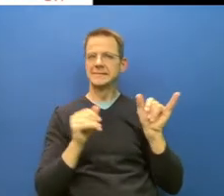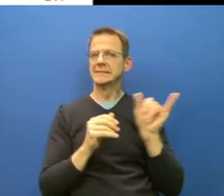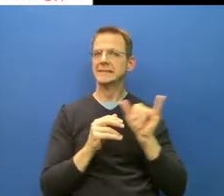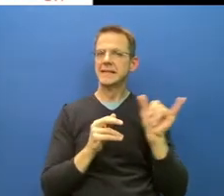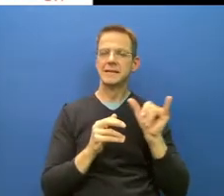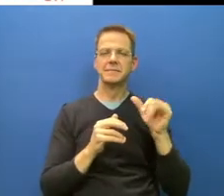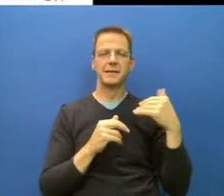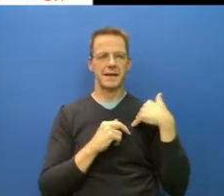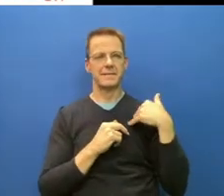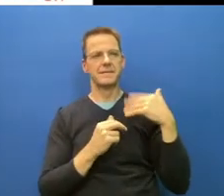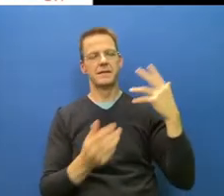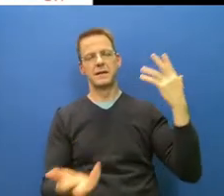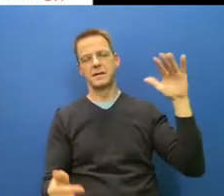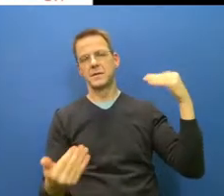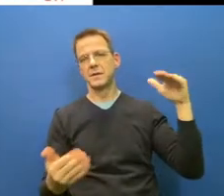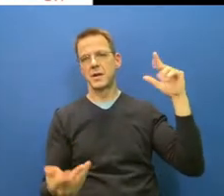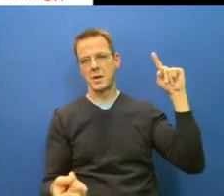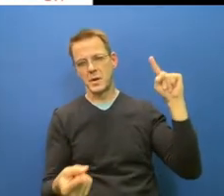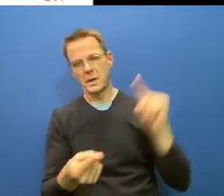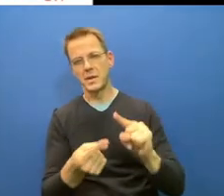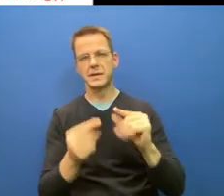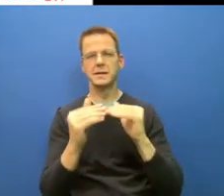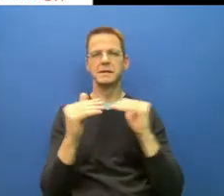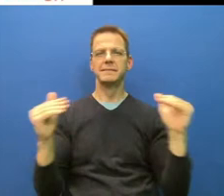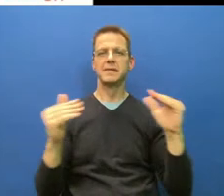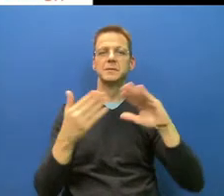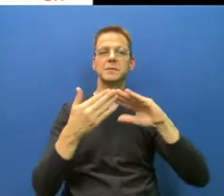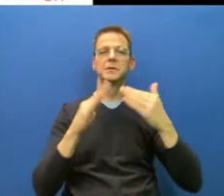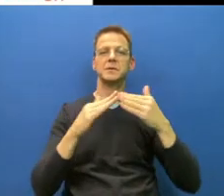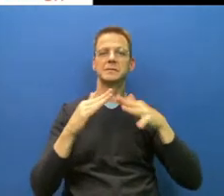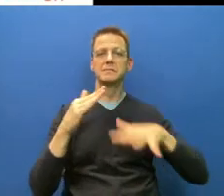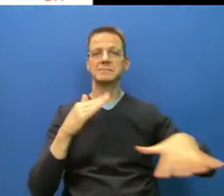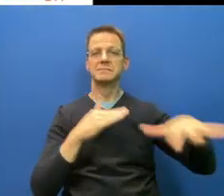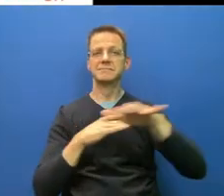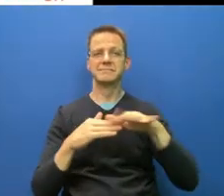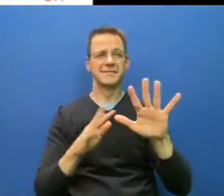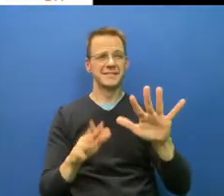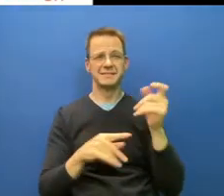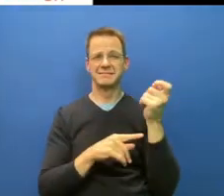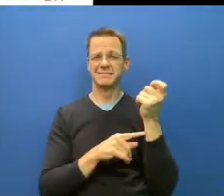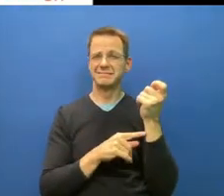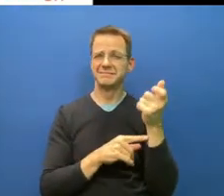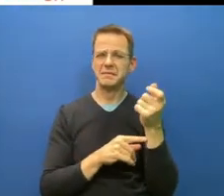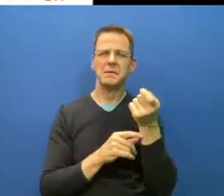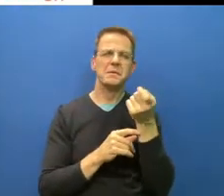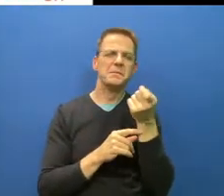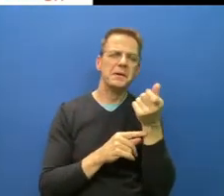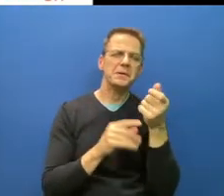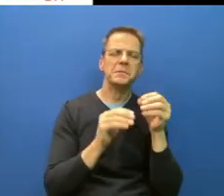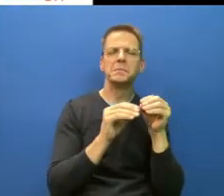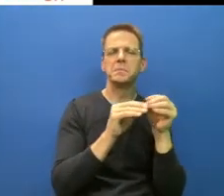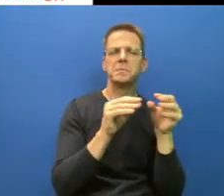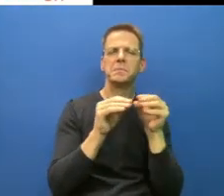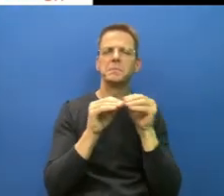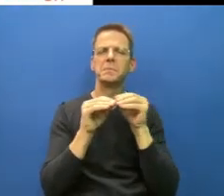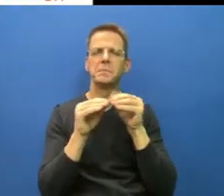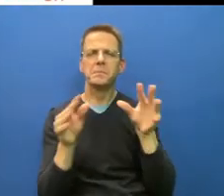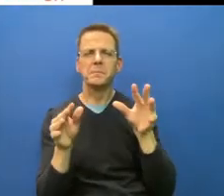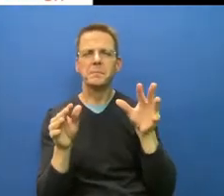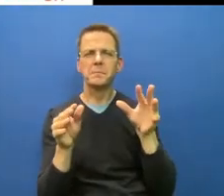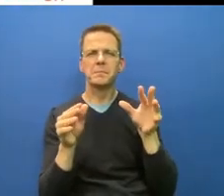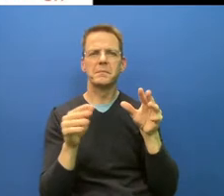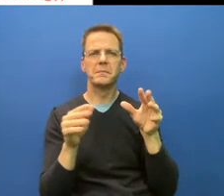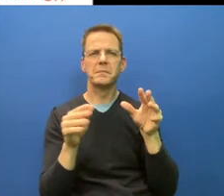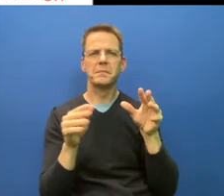They had a few outbreaks, but each time they stamped them, stamped them out. While the gray provinces, the COVID-6 had